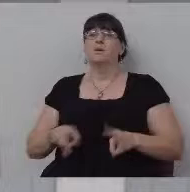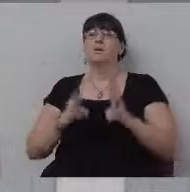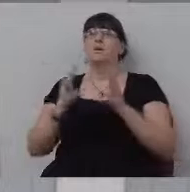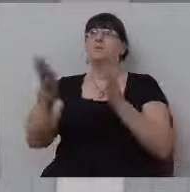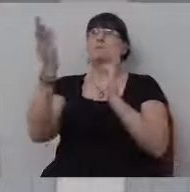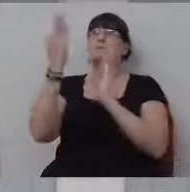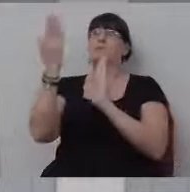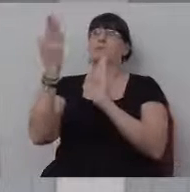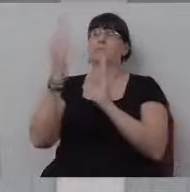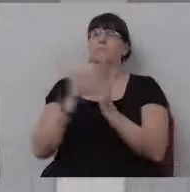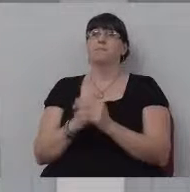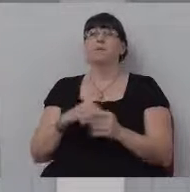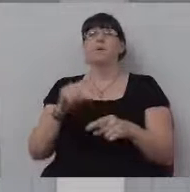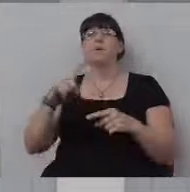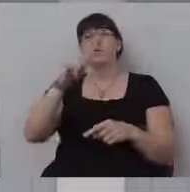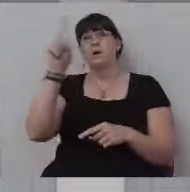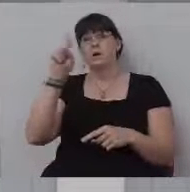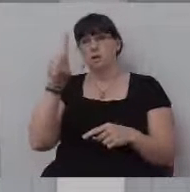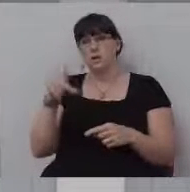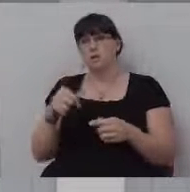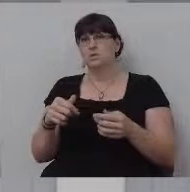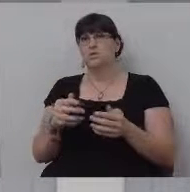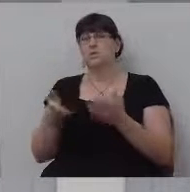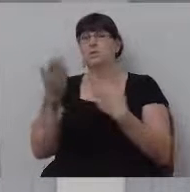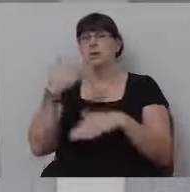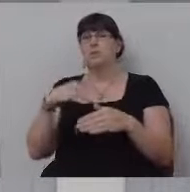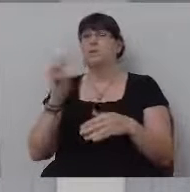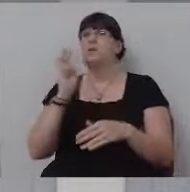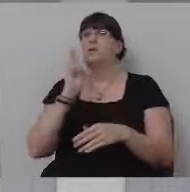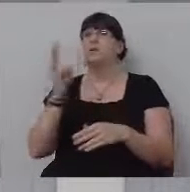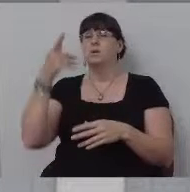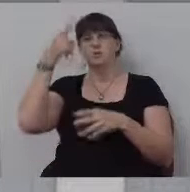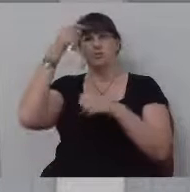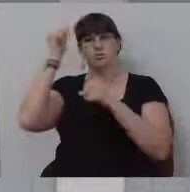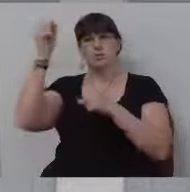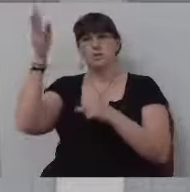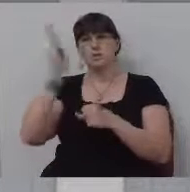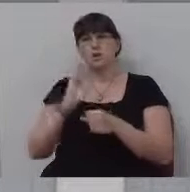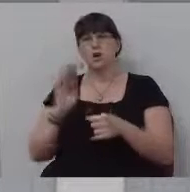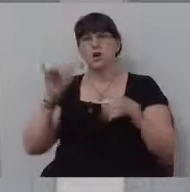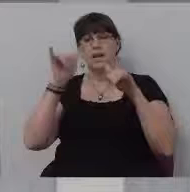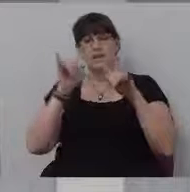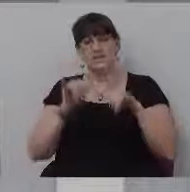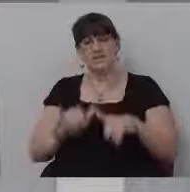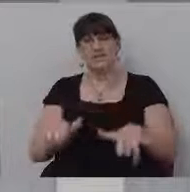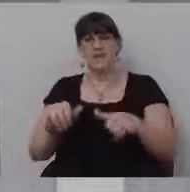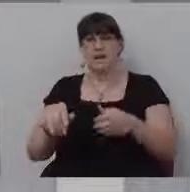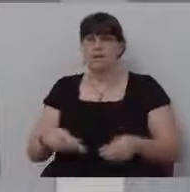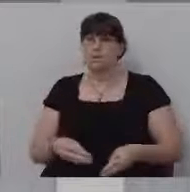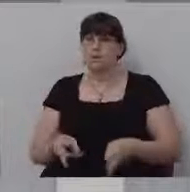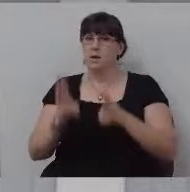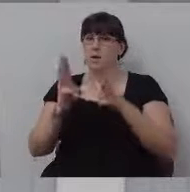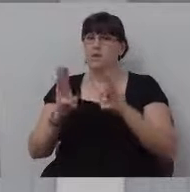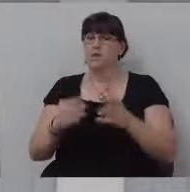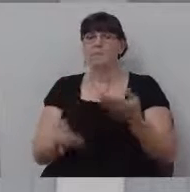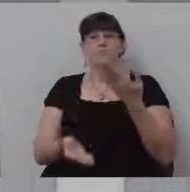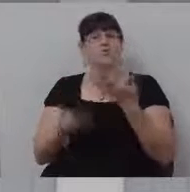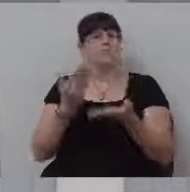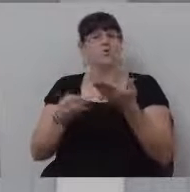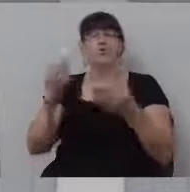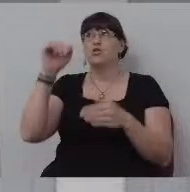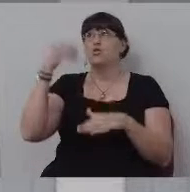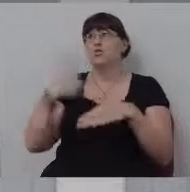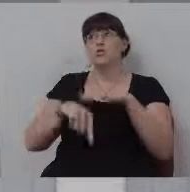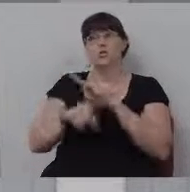When questions come and they will trust God and stay the course, just say, though he slay me, I